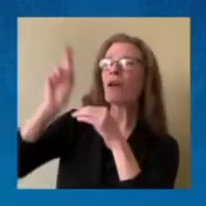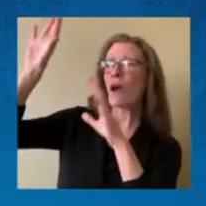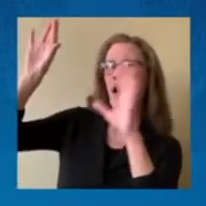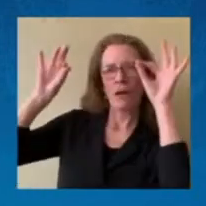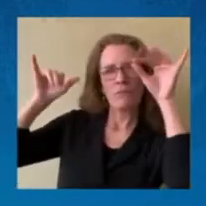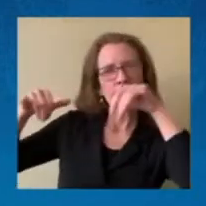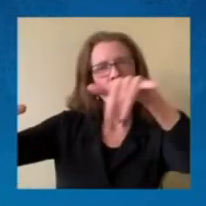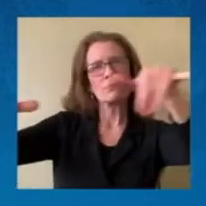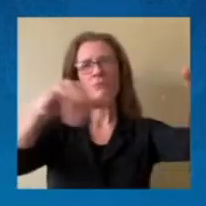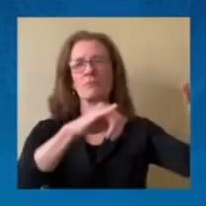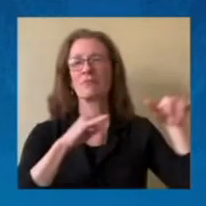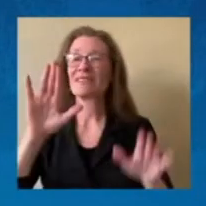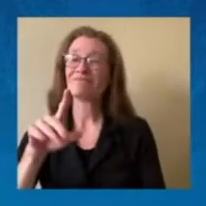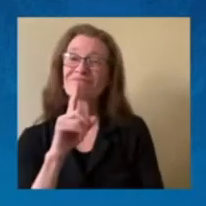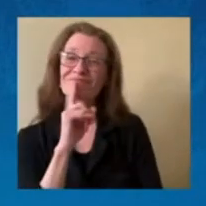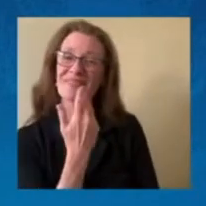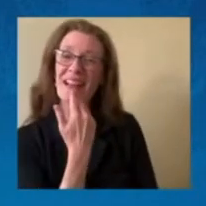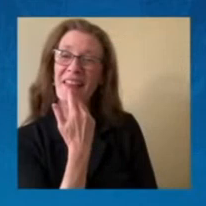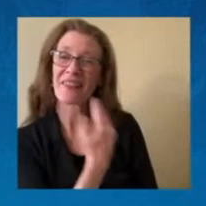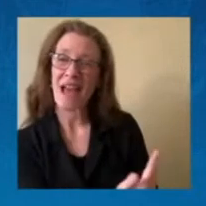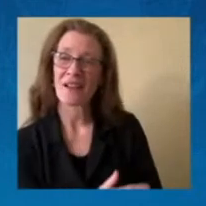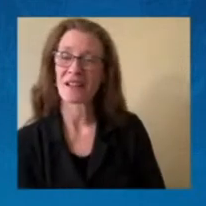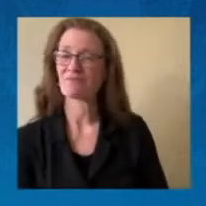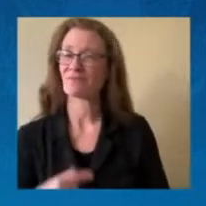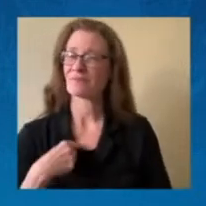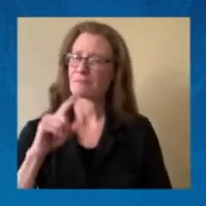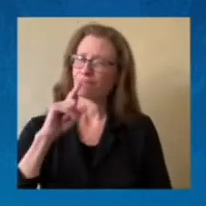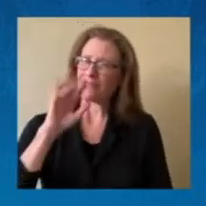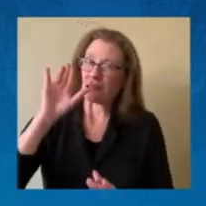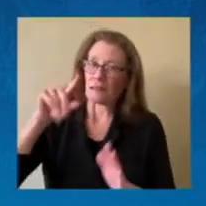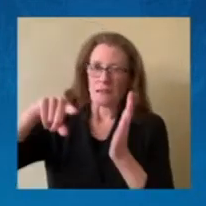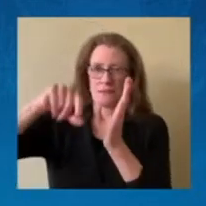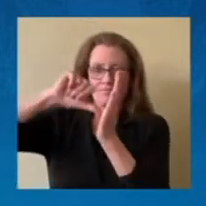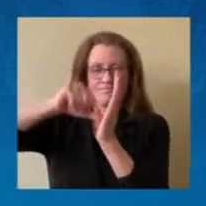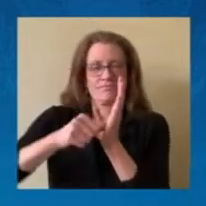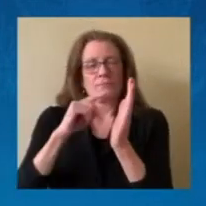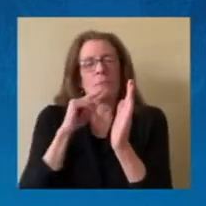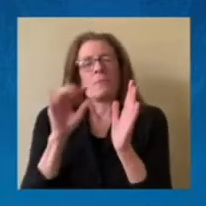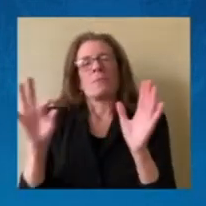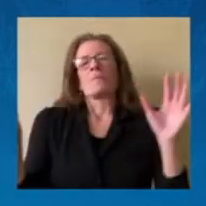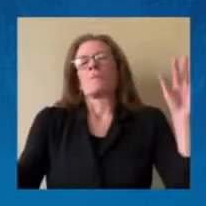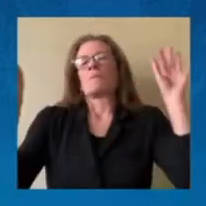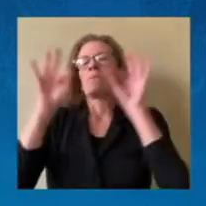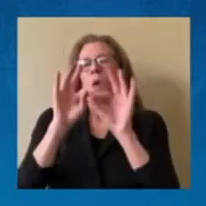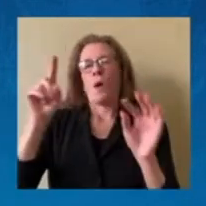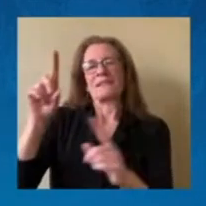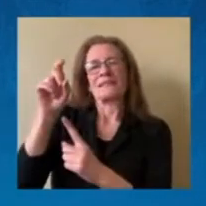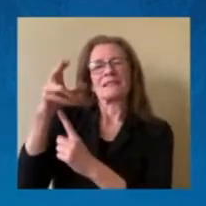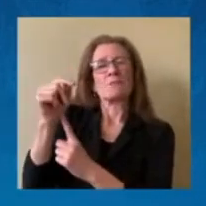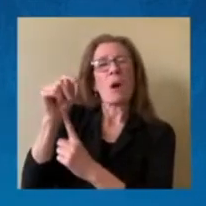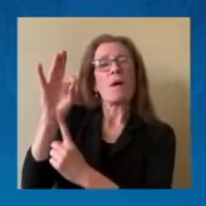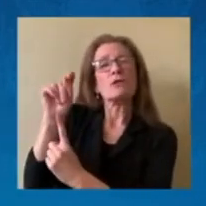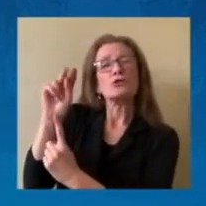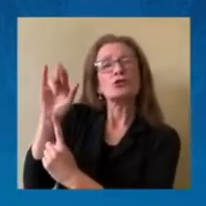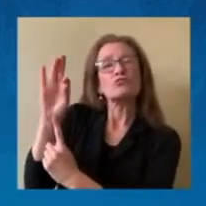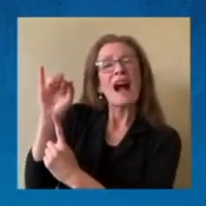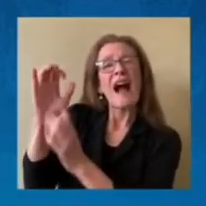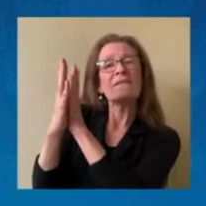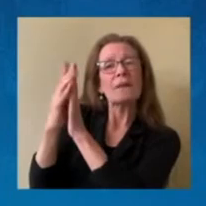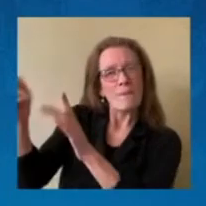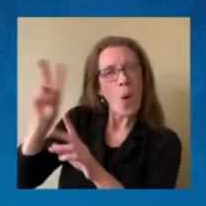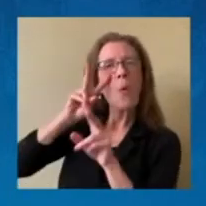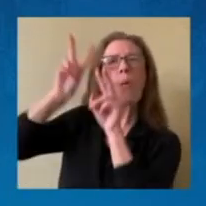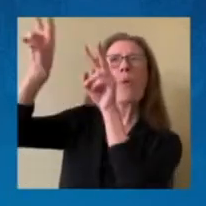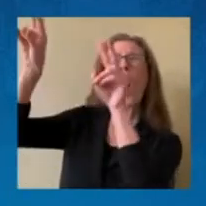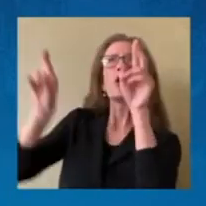emphasize enough the importance of the Department of Transportation of the United States being a leader, not only in